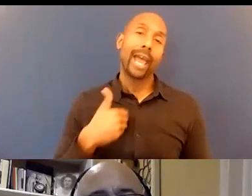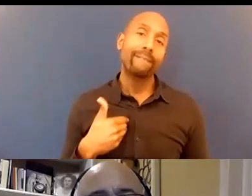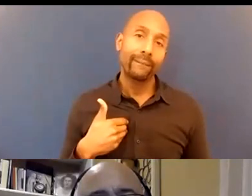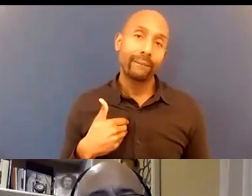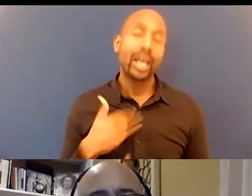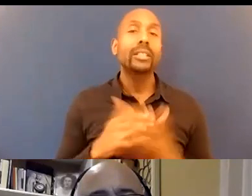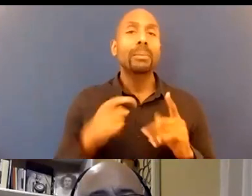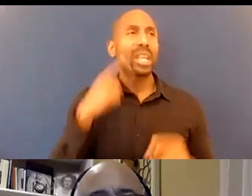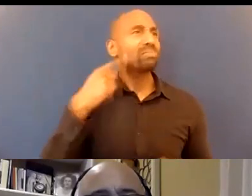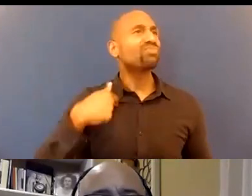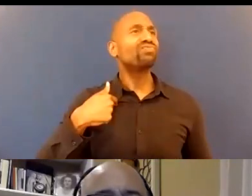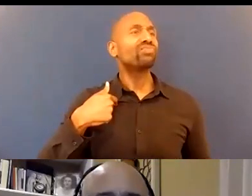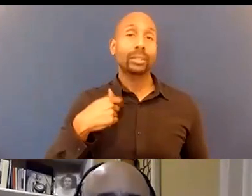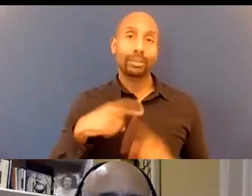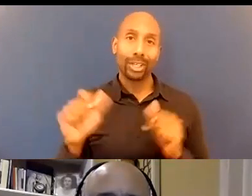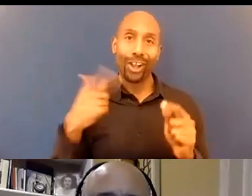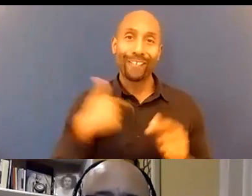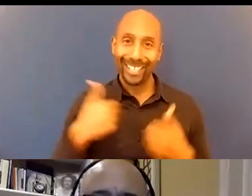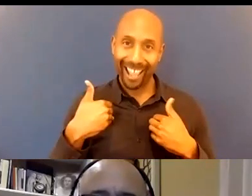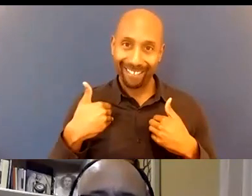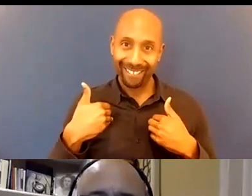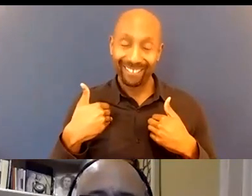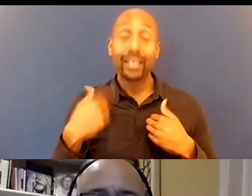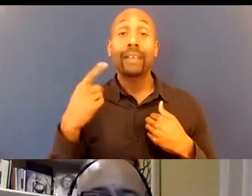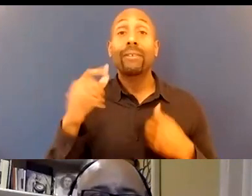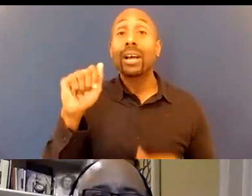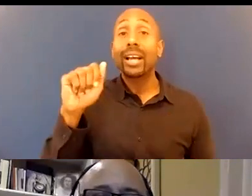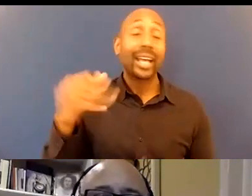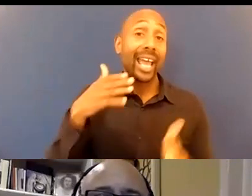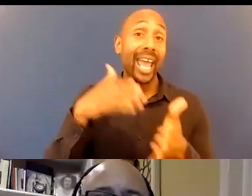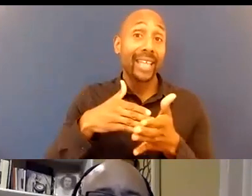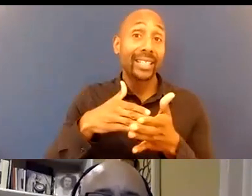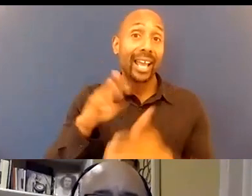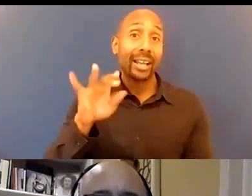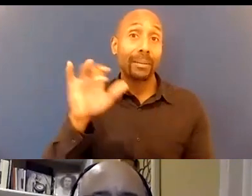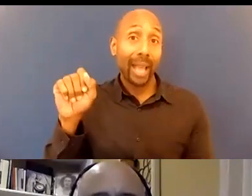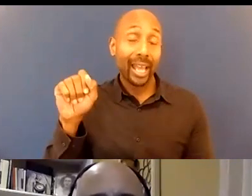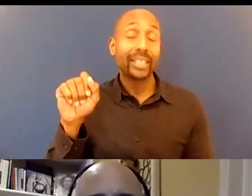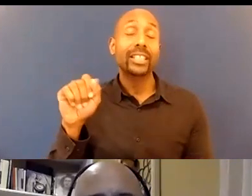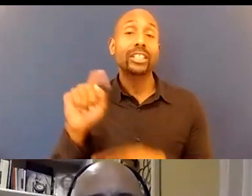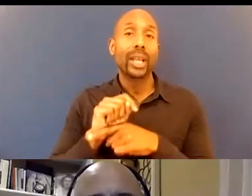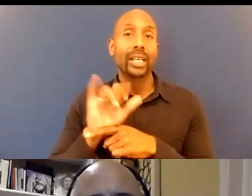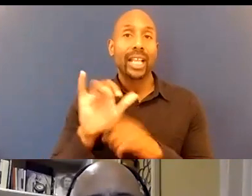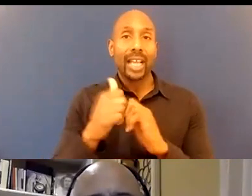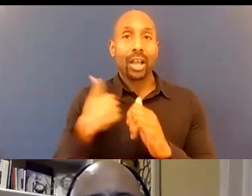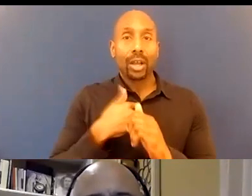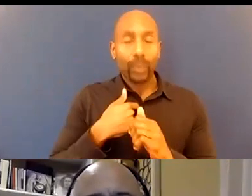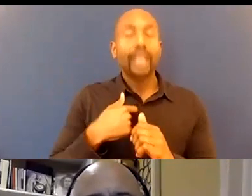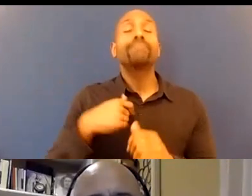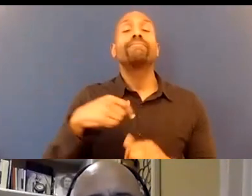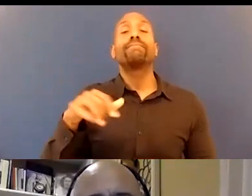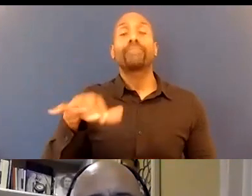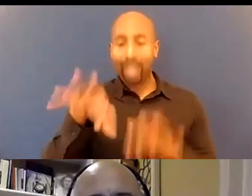and so the anti-bias training is a way to acknowledge and recognize what your bias are